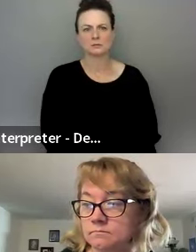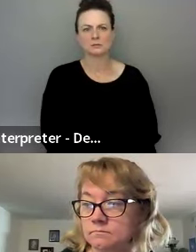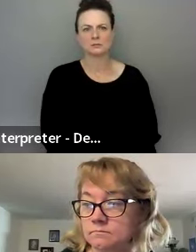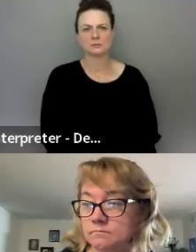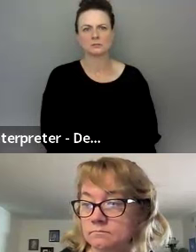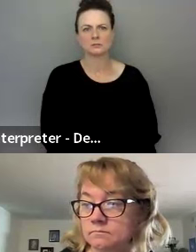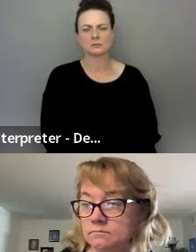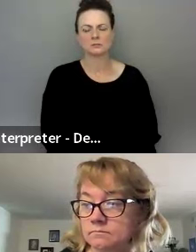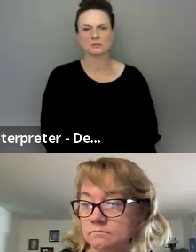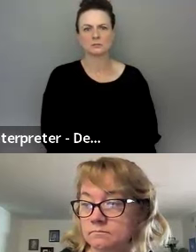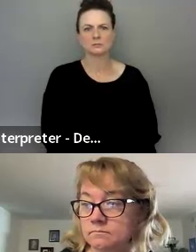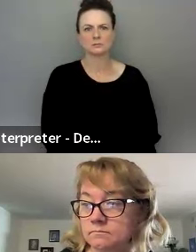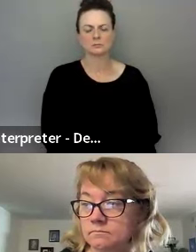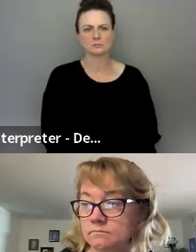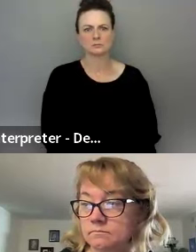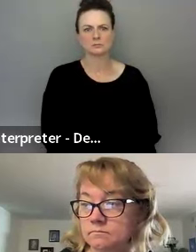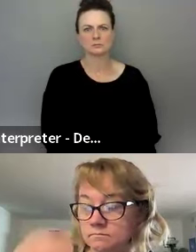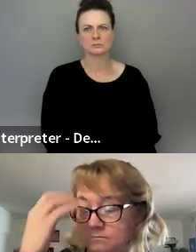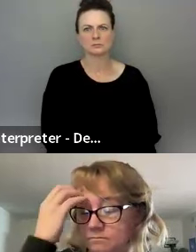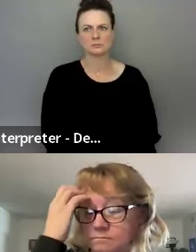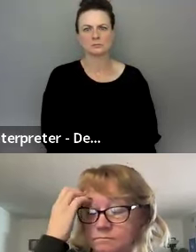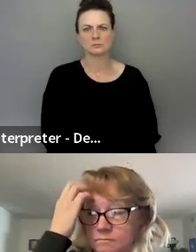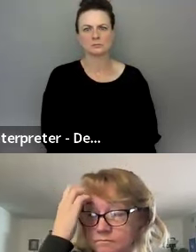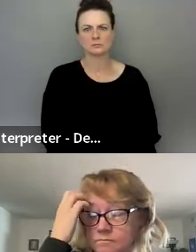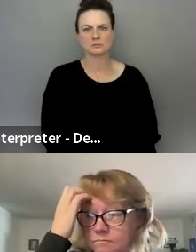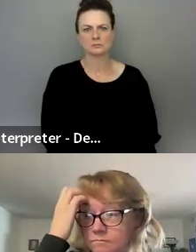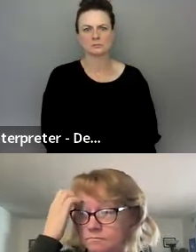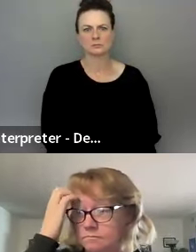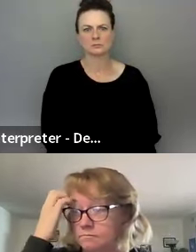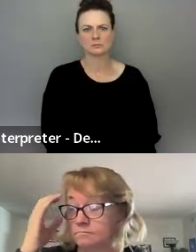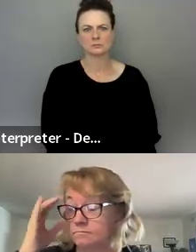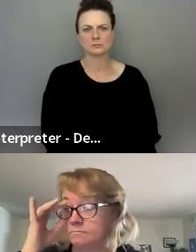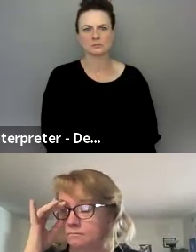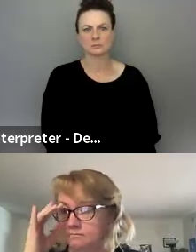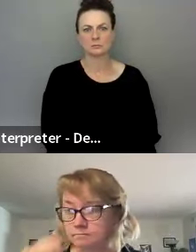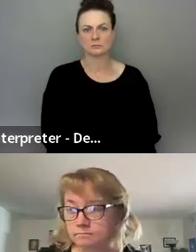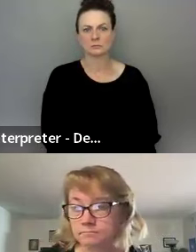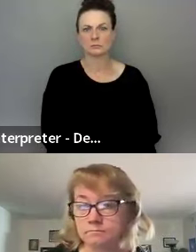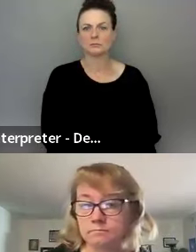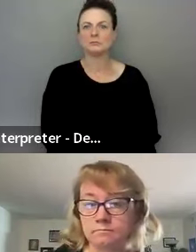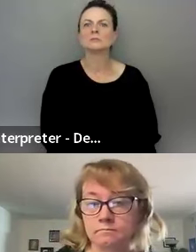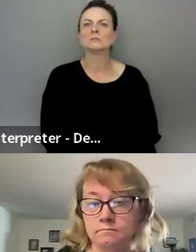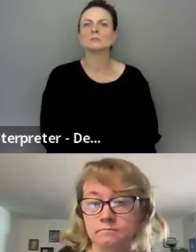So we want to spend some time, spend more time on that. Oh, Rob.